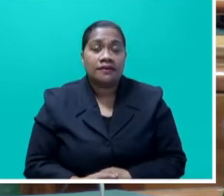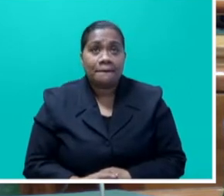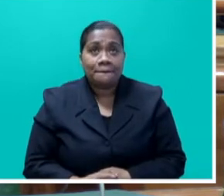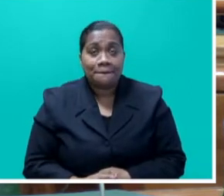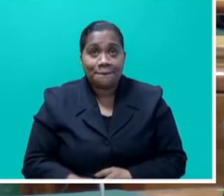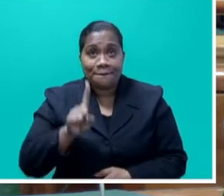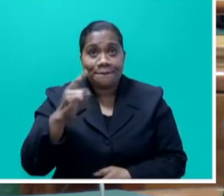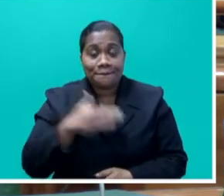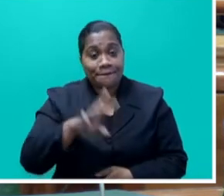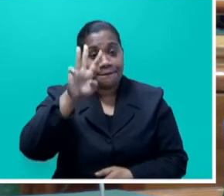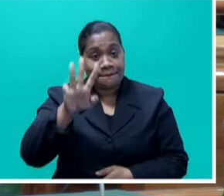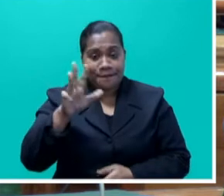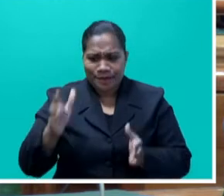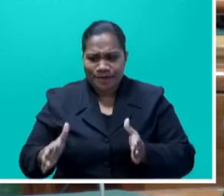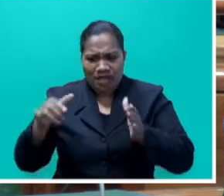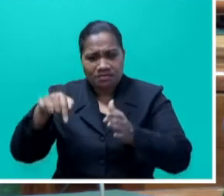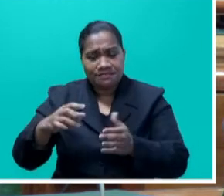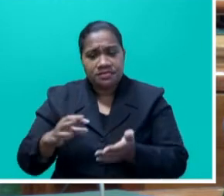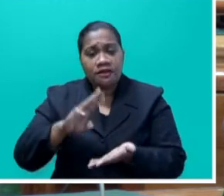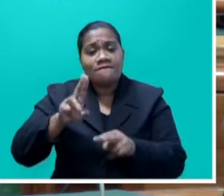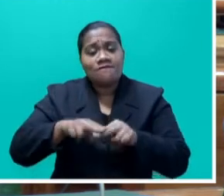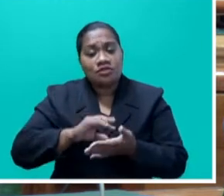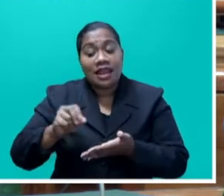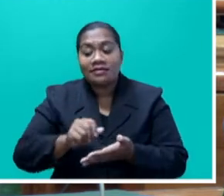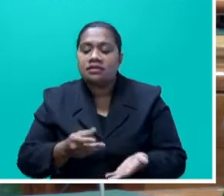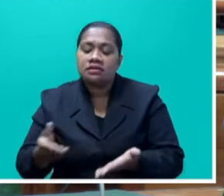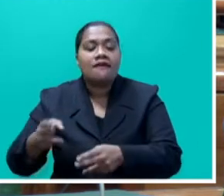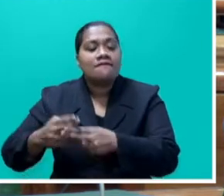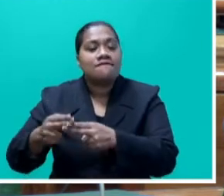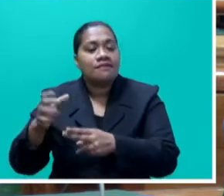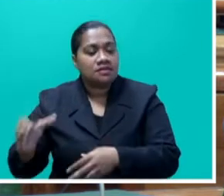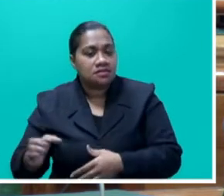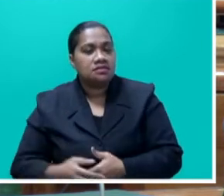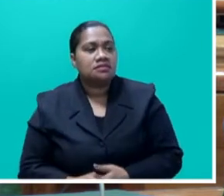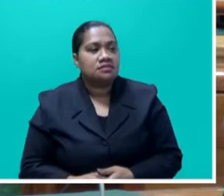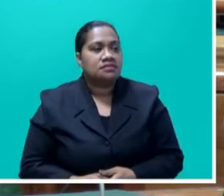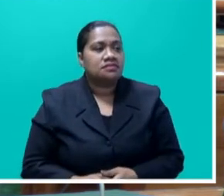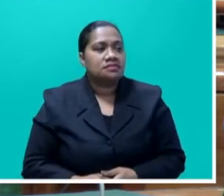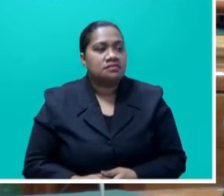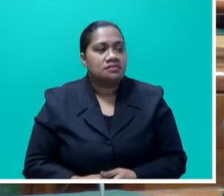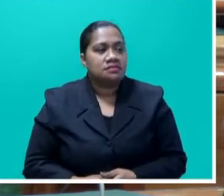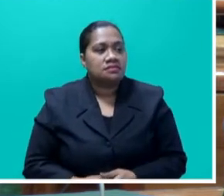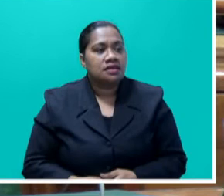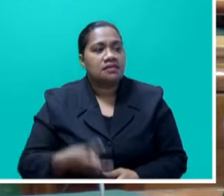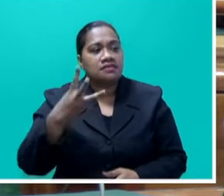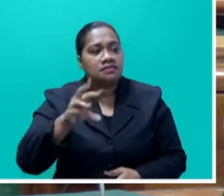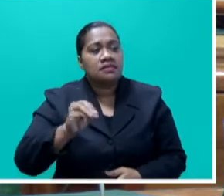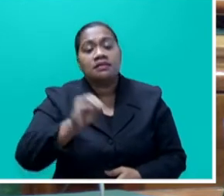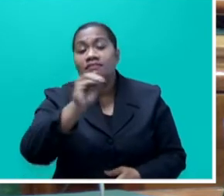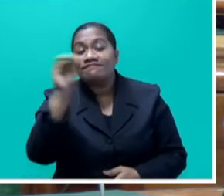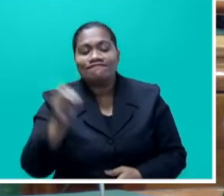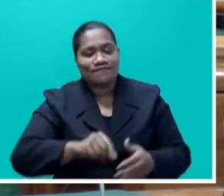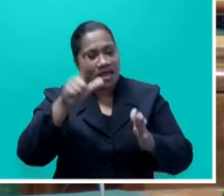of fertilizer to the farmers, Mr. Speaker say. At X factory price, Speaker say. 30% less than